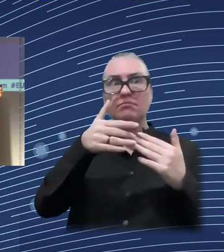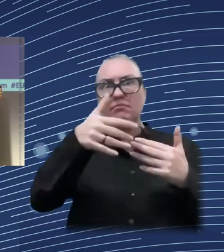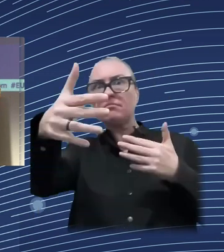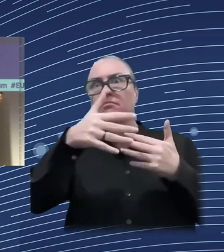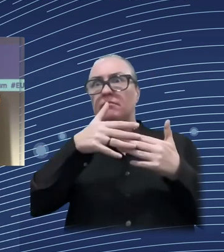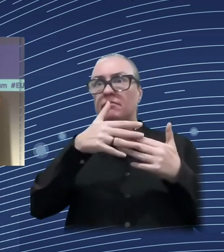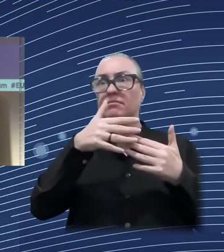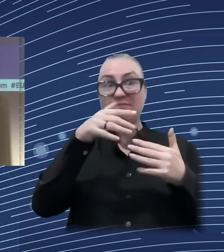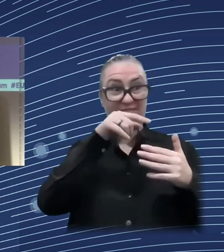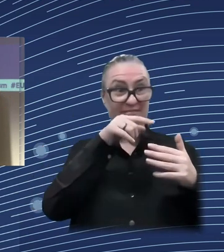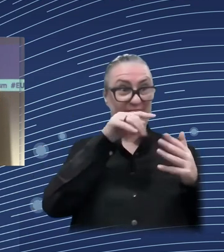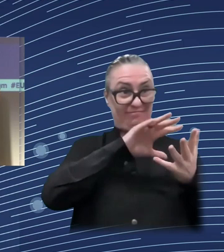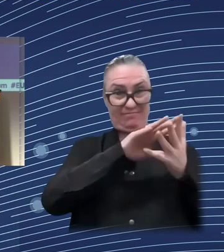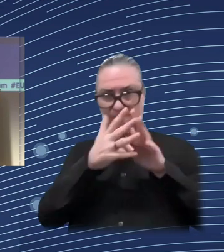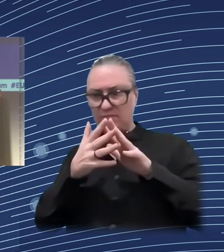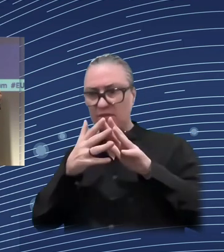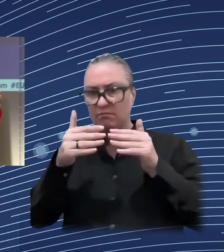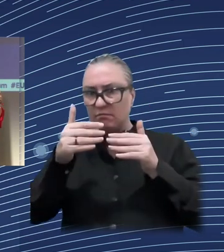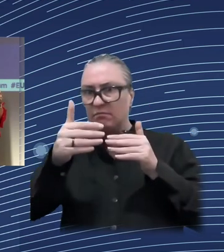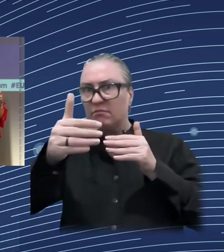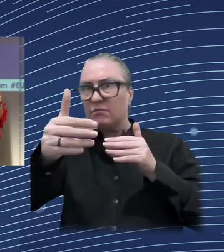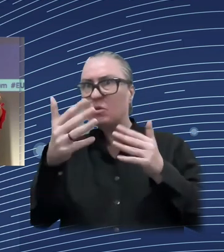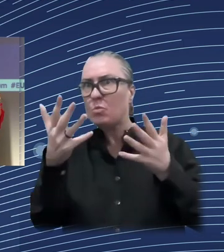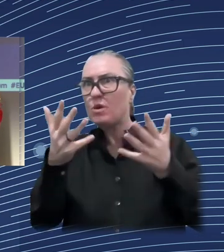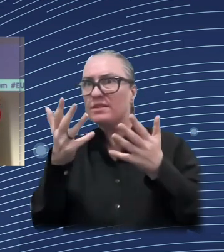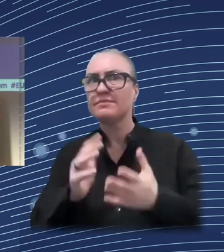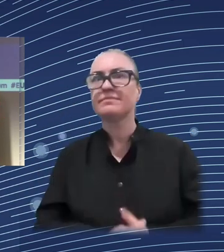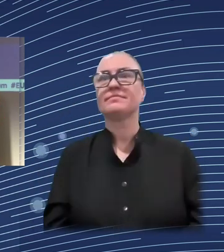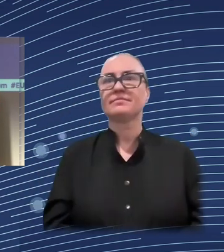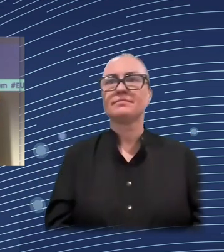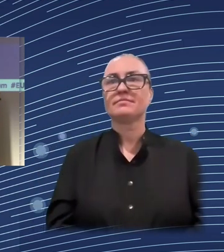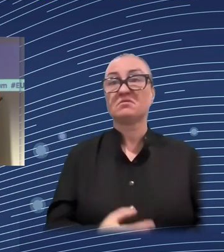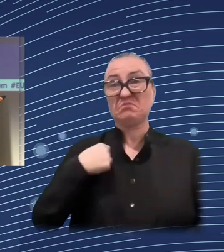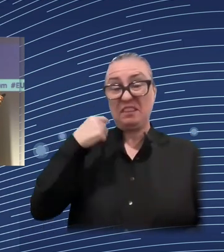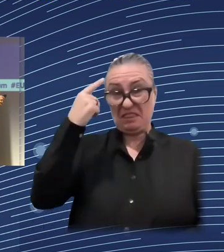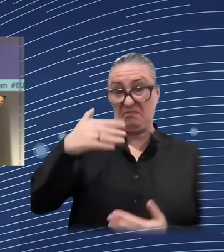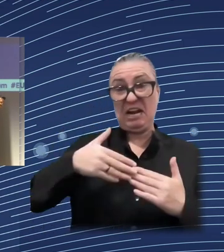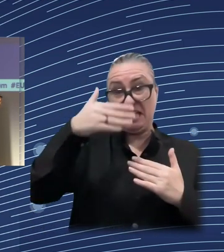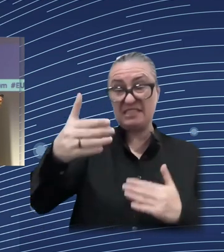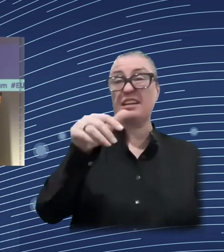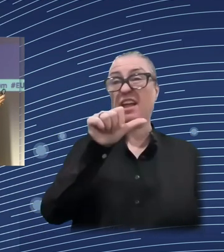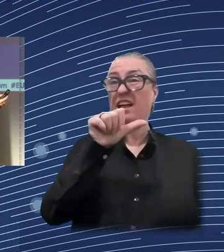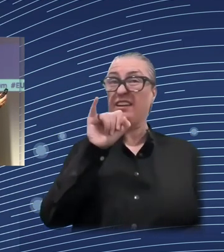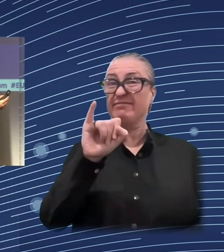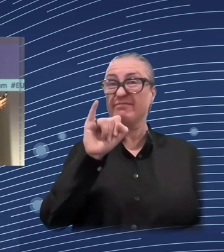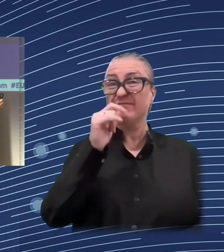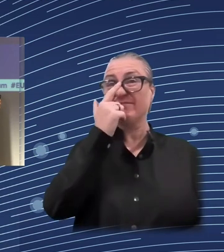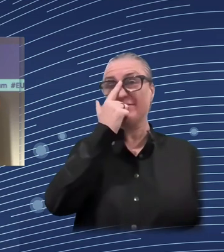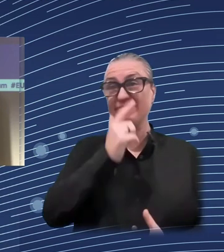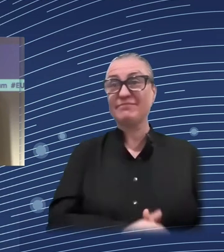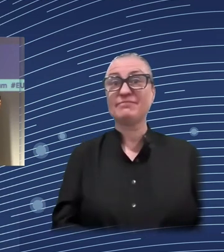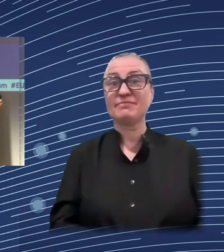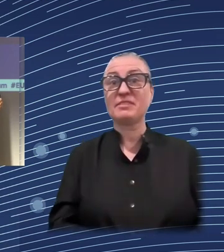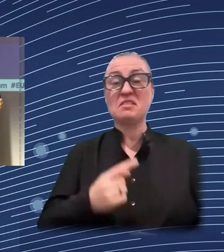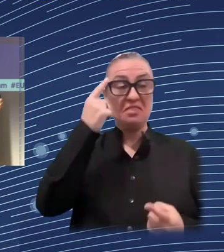Second point is the timeliness of the data. I think there has been a very big progress made, speaking, of